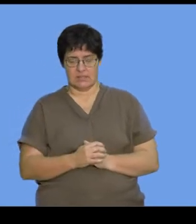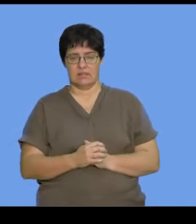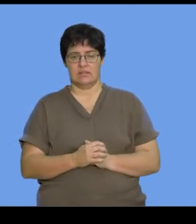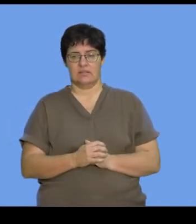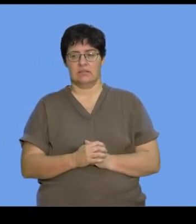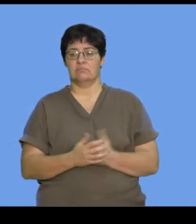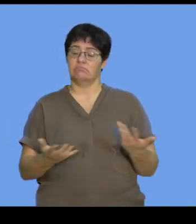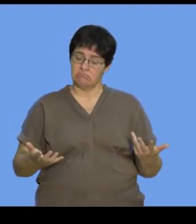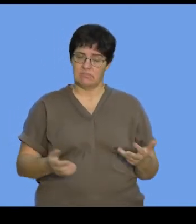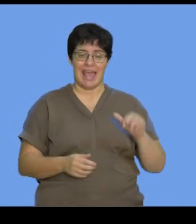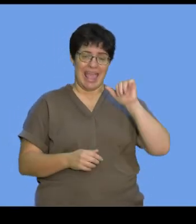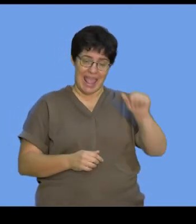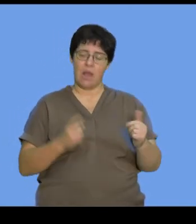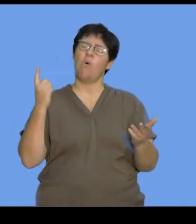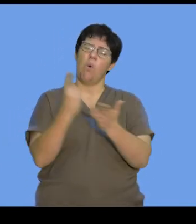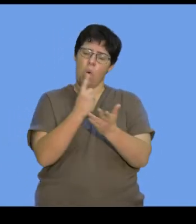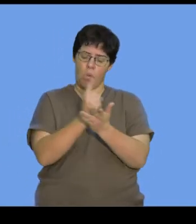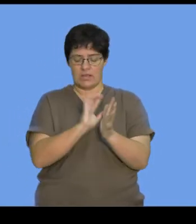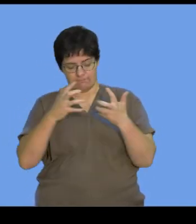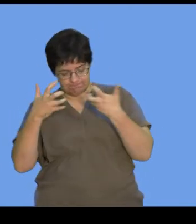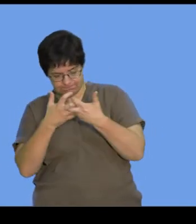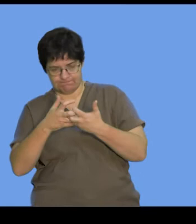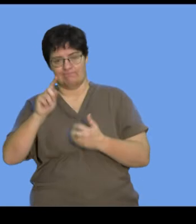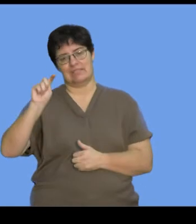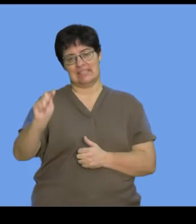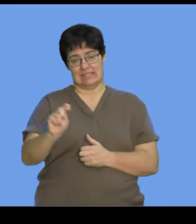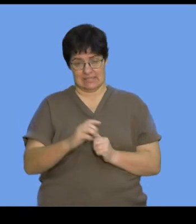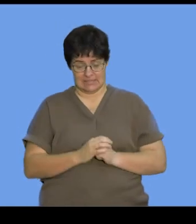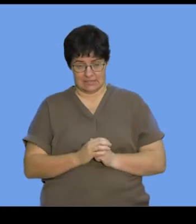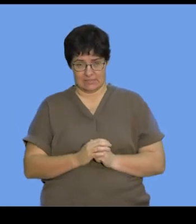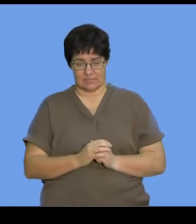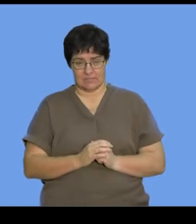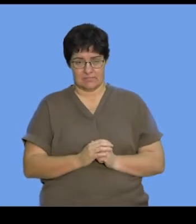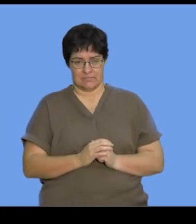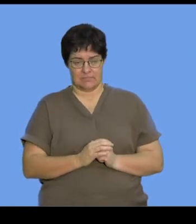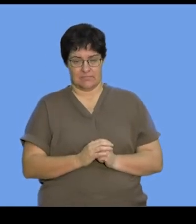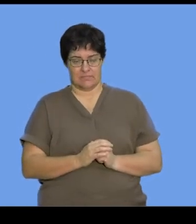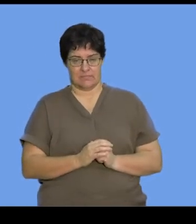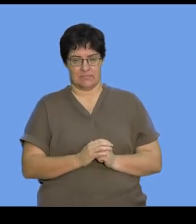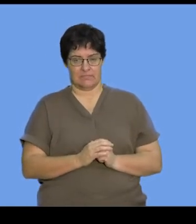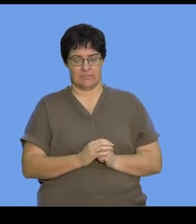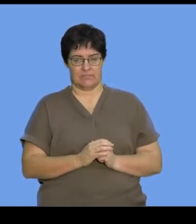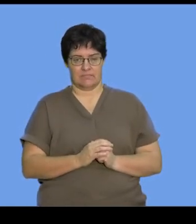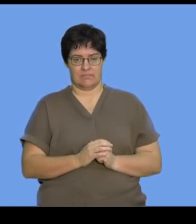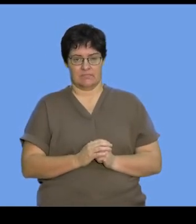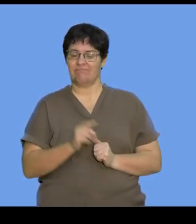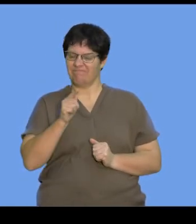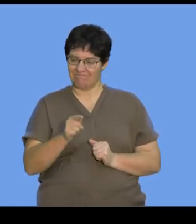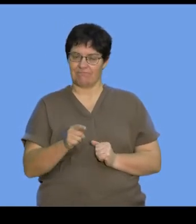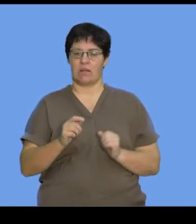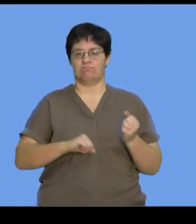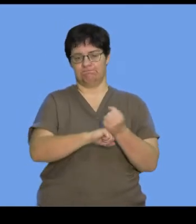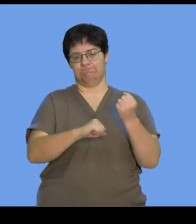together. And your adenine and thymine will always base pair in that complementary